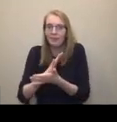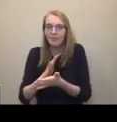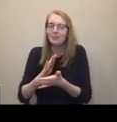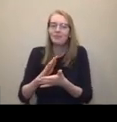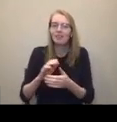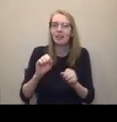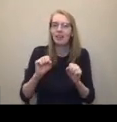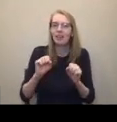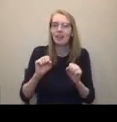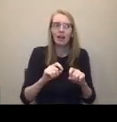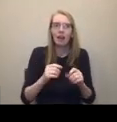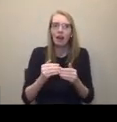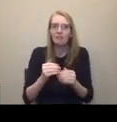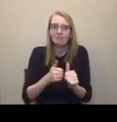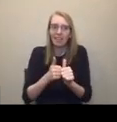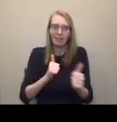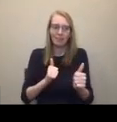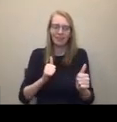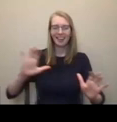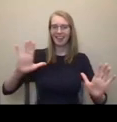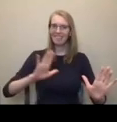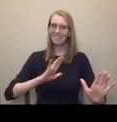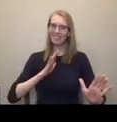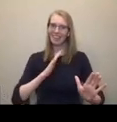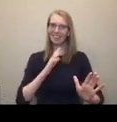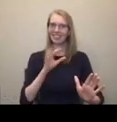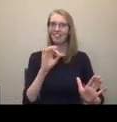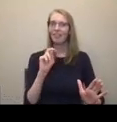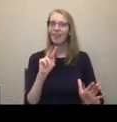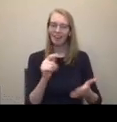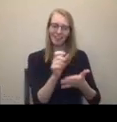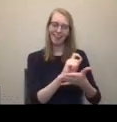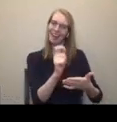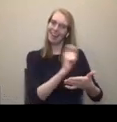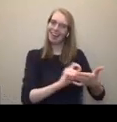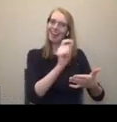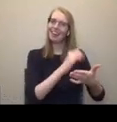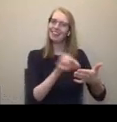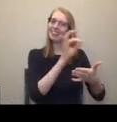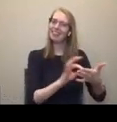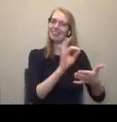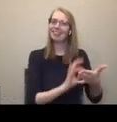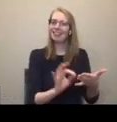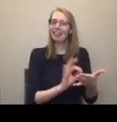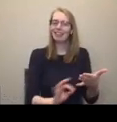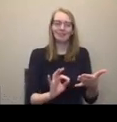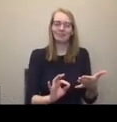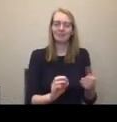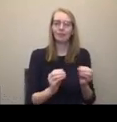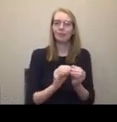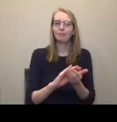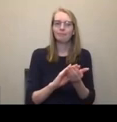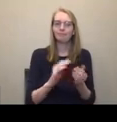other forms of serif fonts, especially handwriting fonts. Serif fonts are the cure purely ones, like Times New Roman